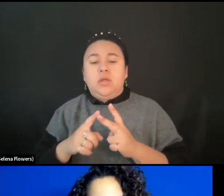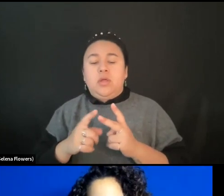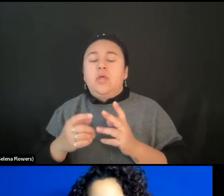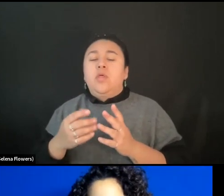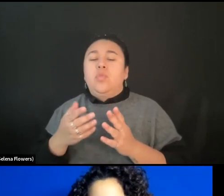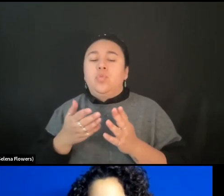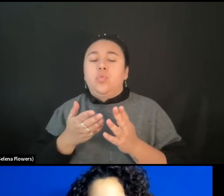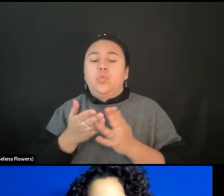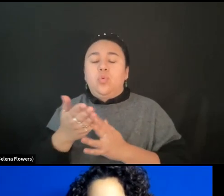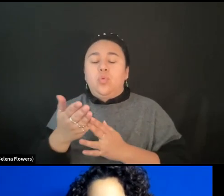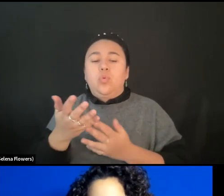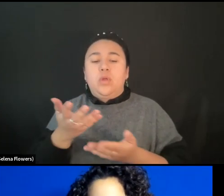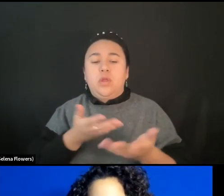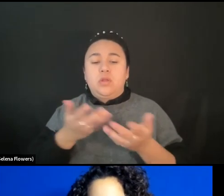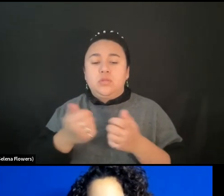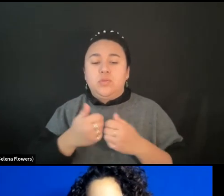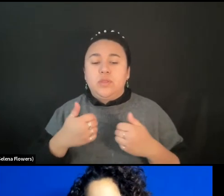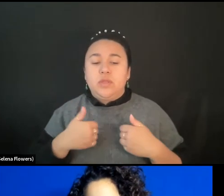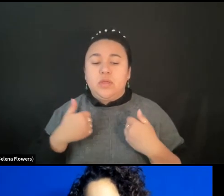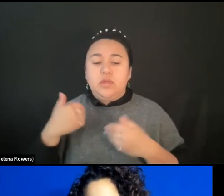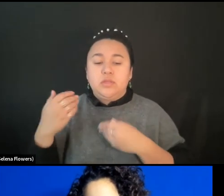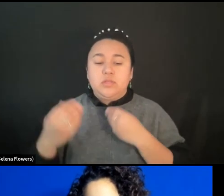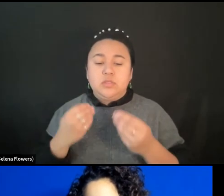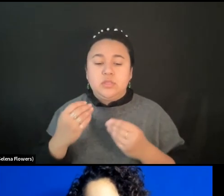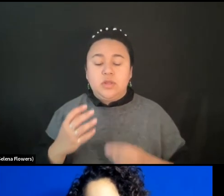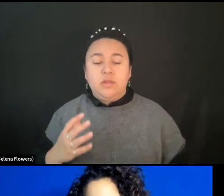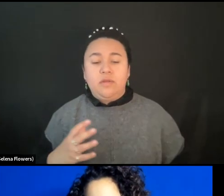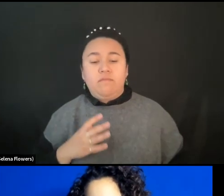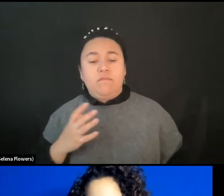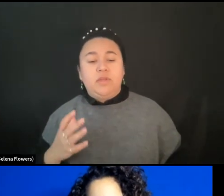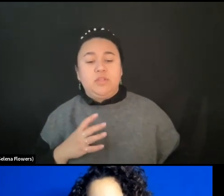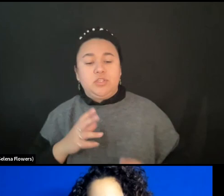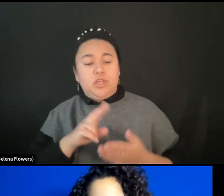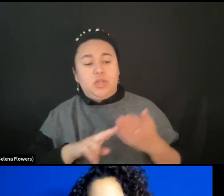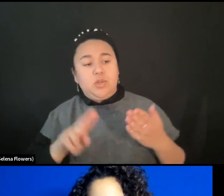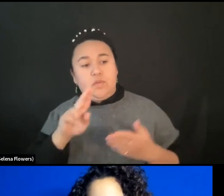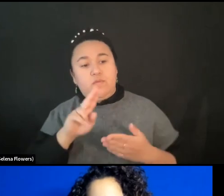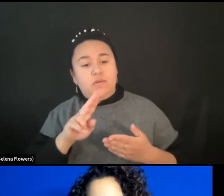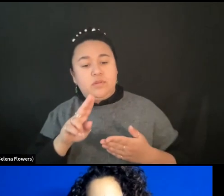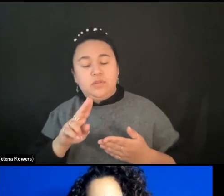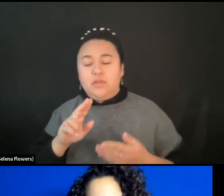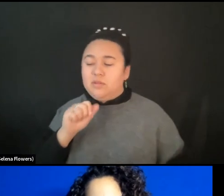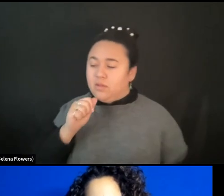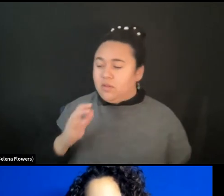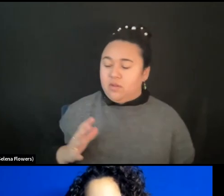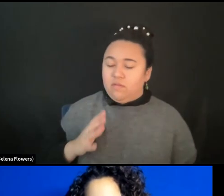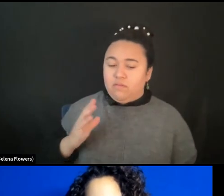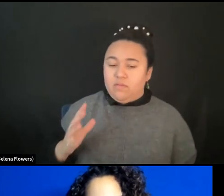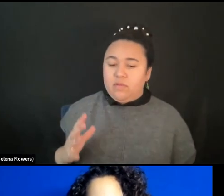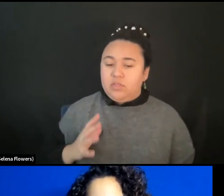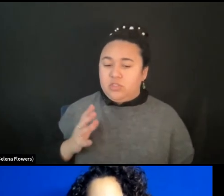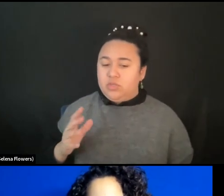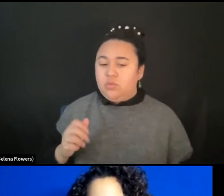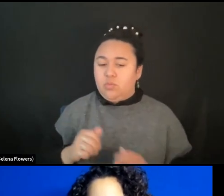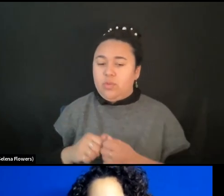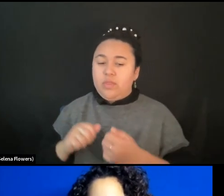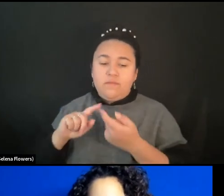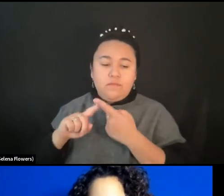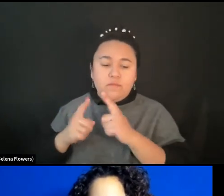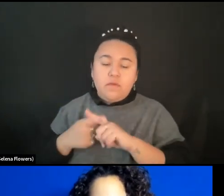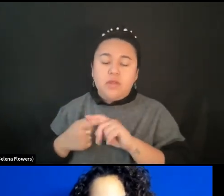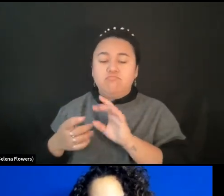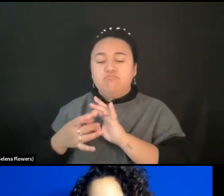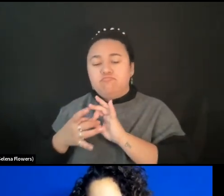generations, both officially in these universities and unofficially with their friendships and